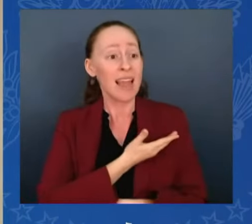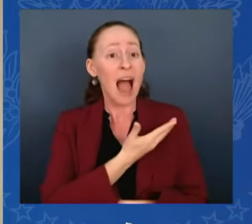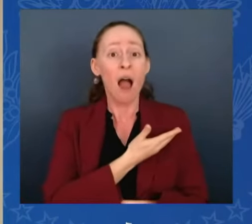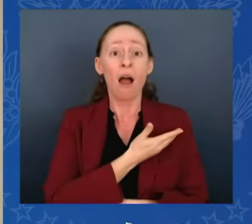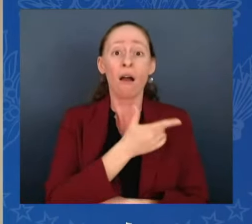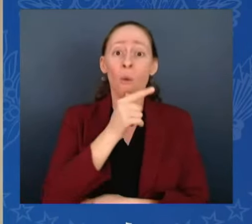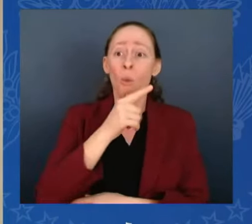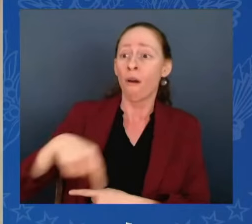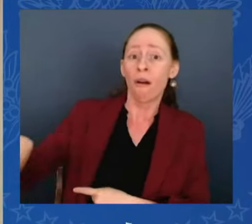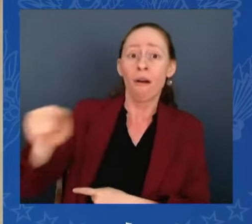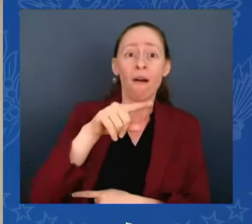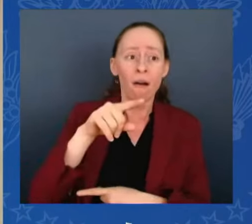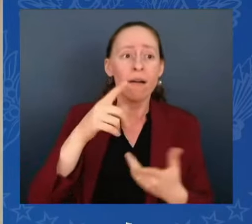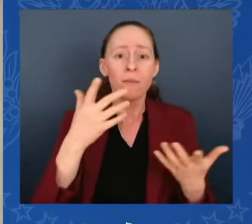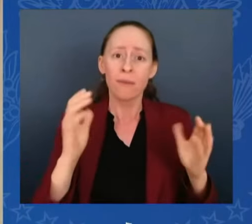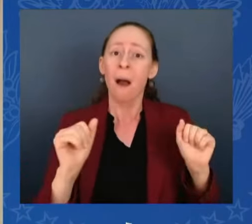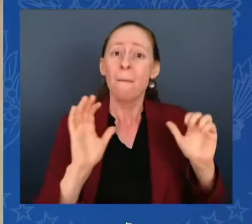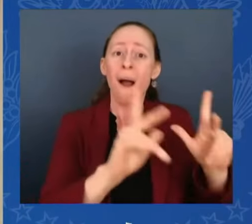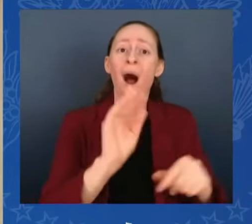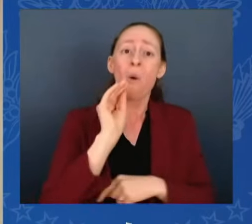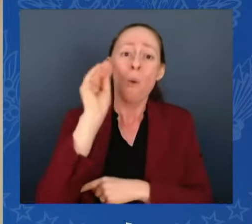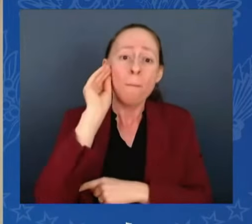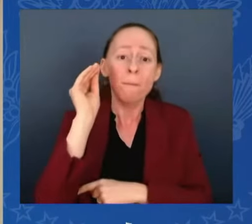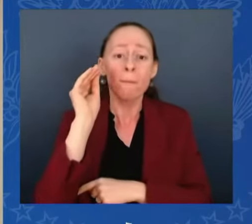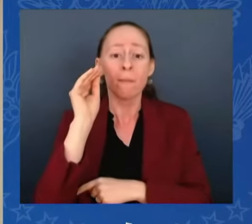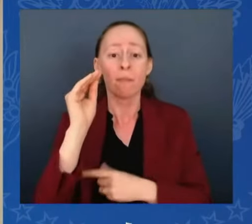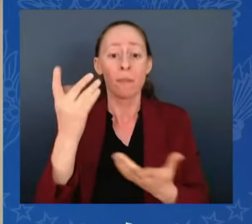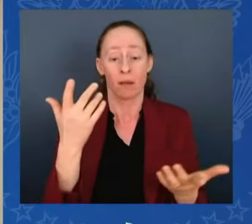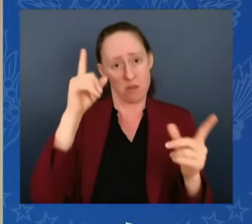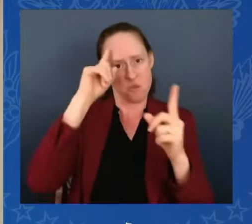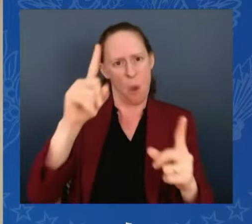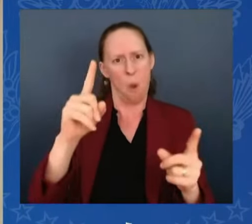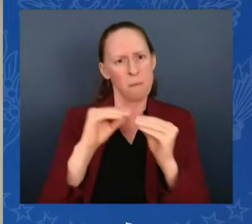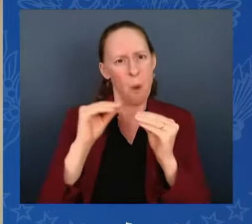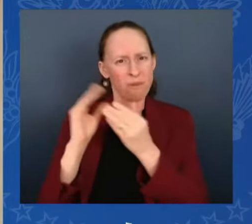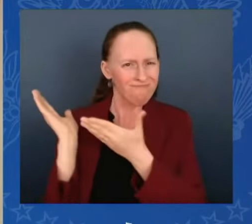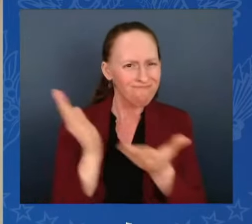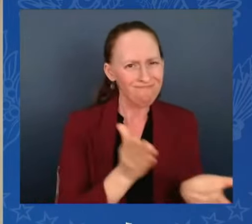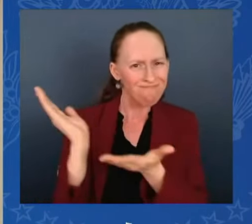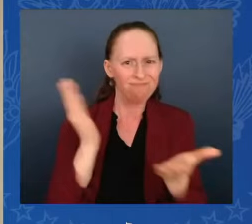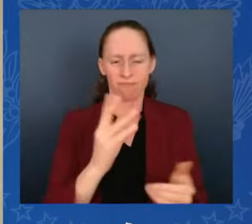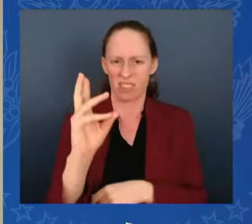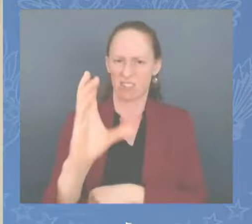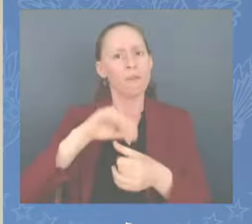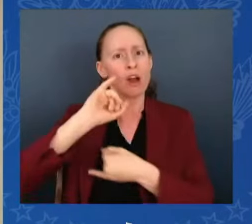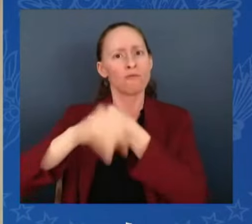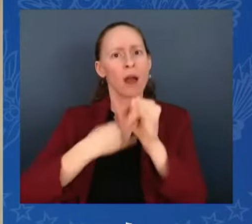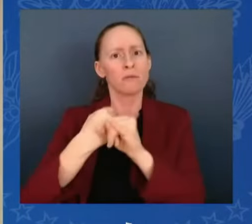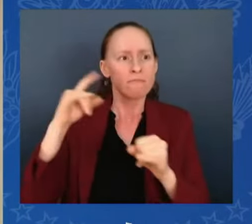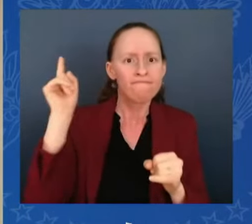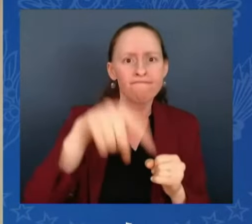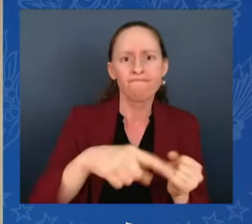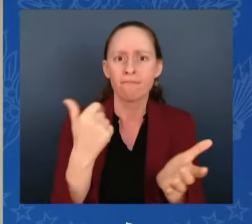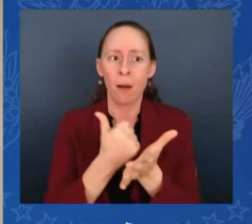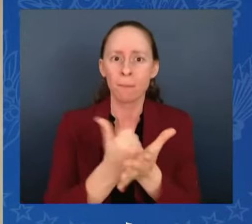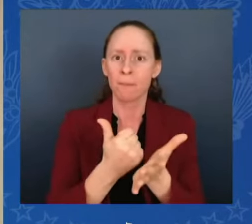humanitarian assistance would surge, with 600 trucks carrying aid into Gaza every single day. During